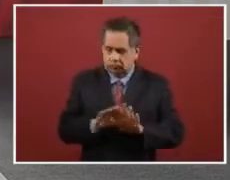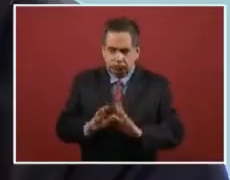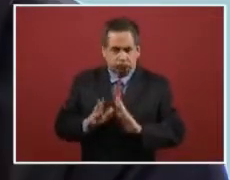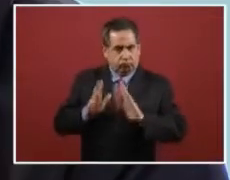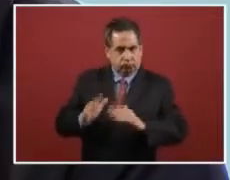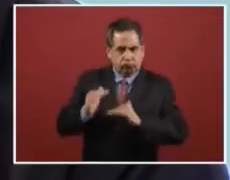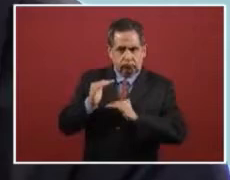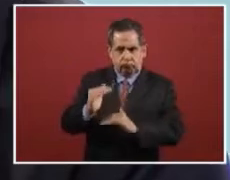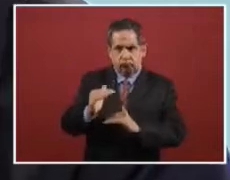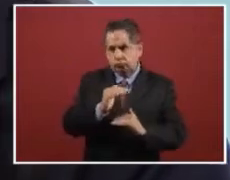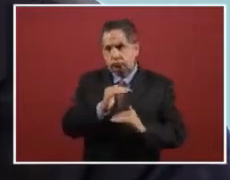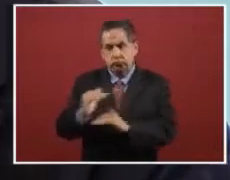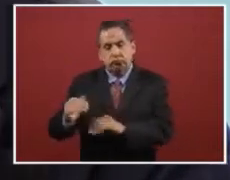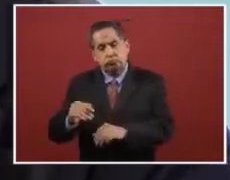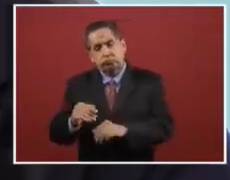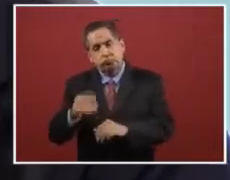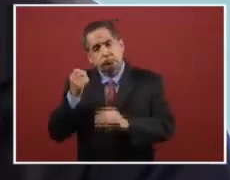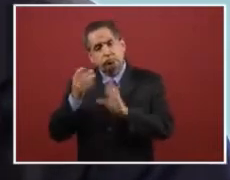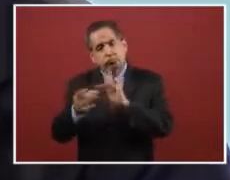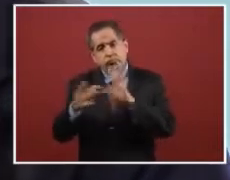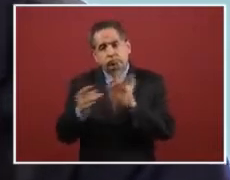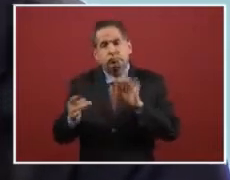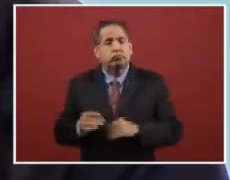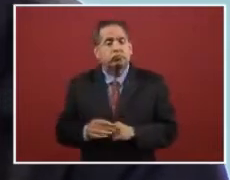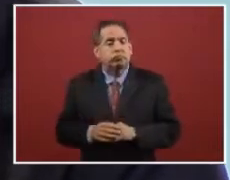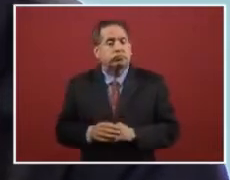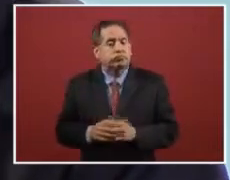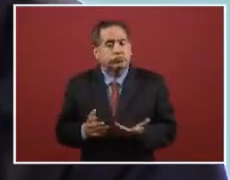official tributary